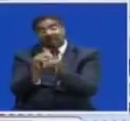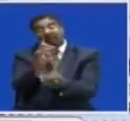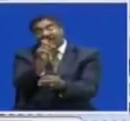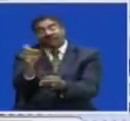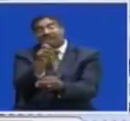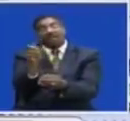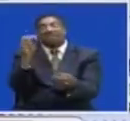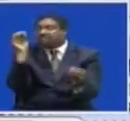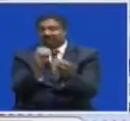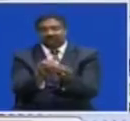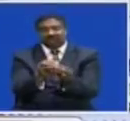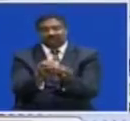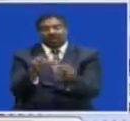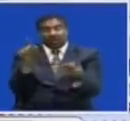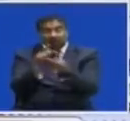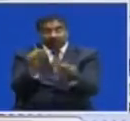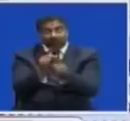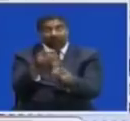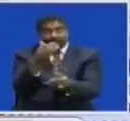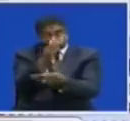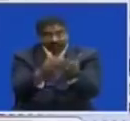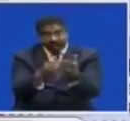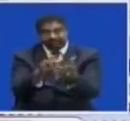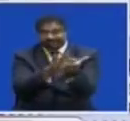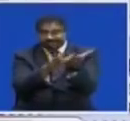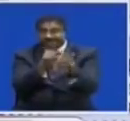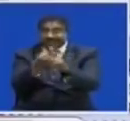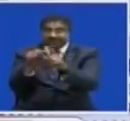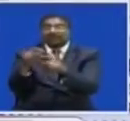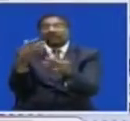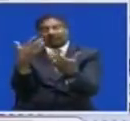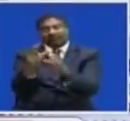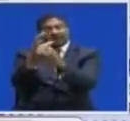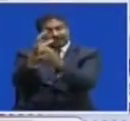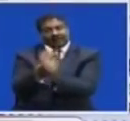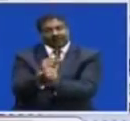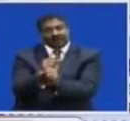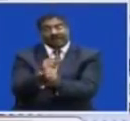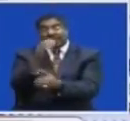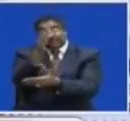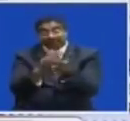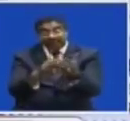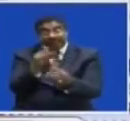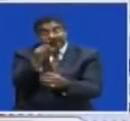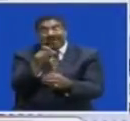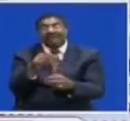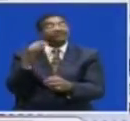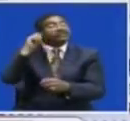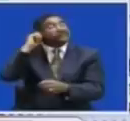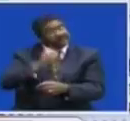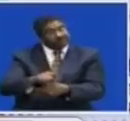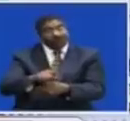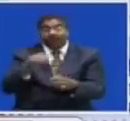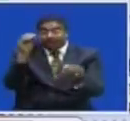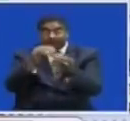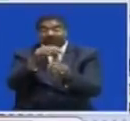Both systemic And contact insect sites As you are aware There are certain Incidents that are Very notorious I can tell you Most of the farms